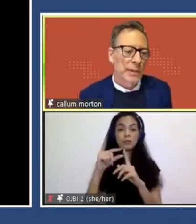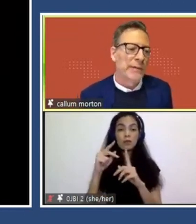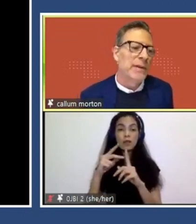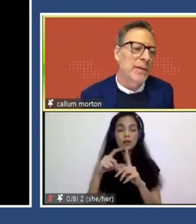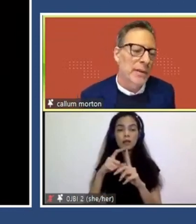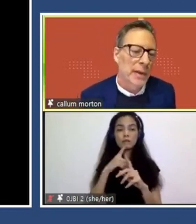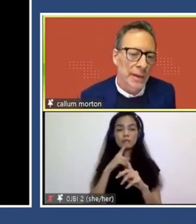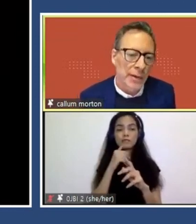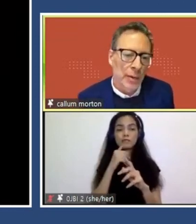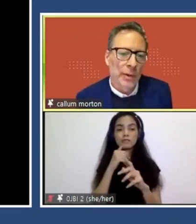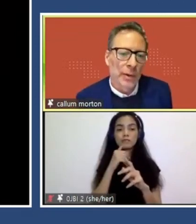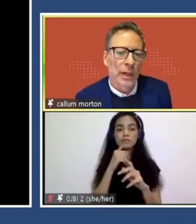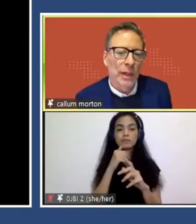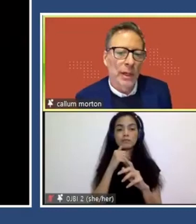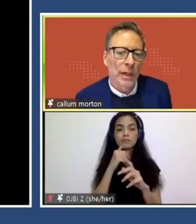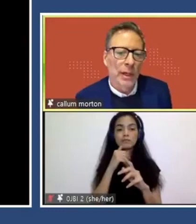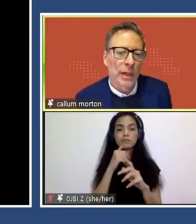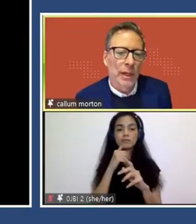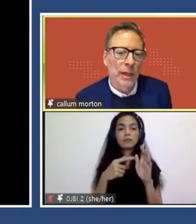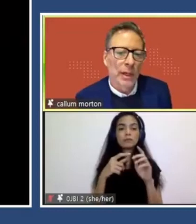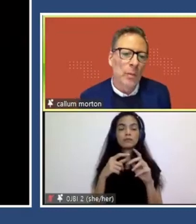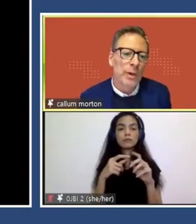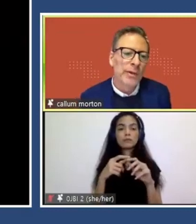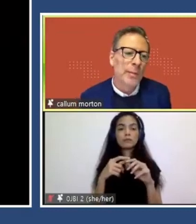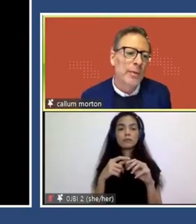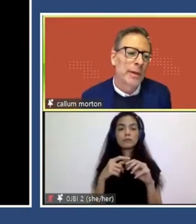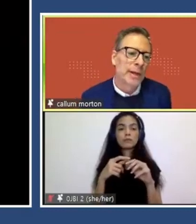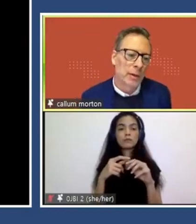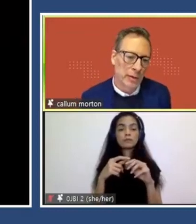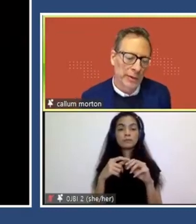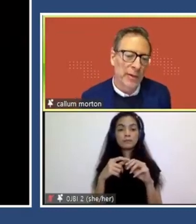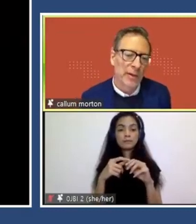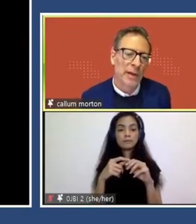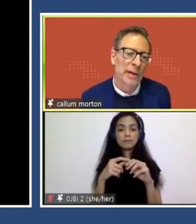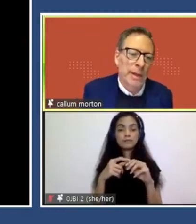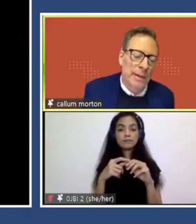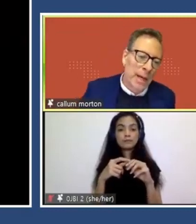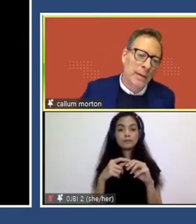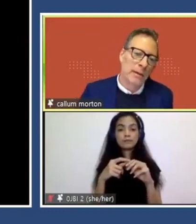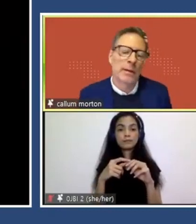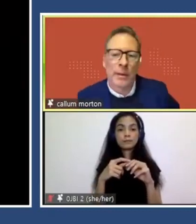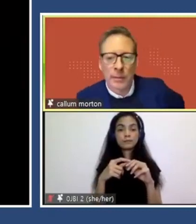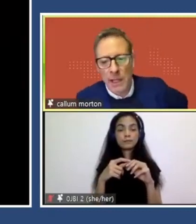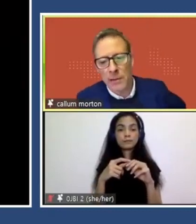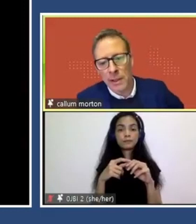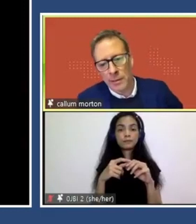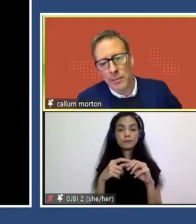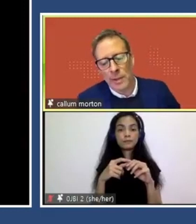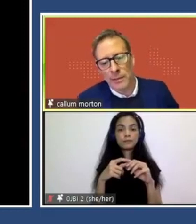of exhibitions and events and so on with Damp. And that included this in the, in the main